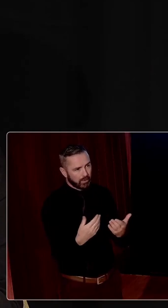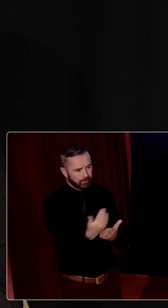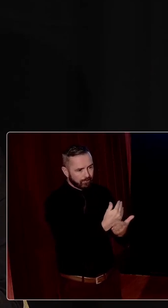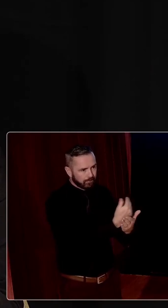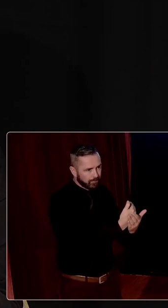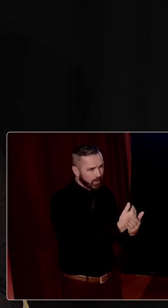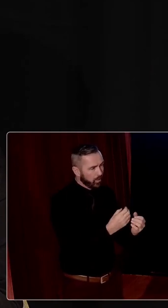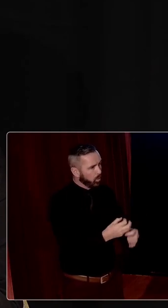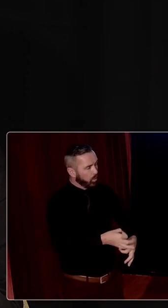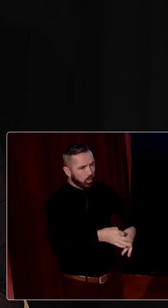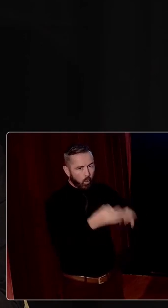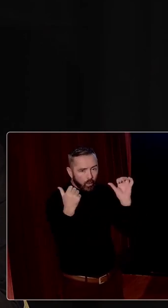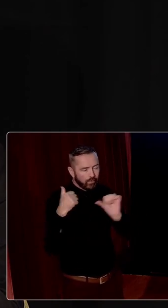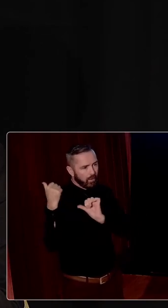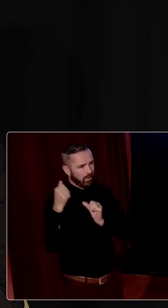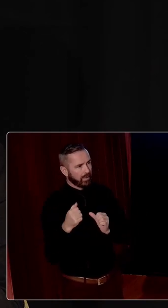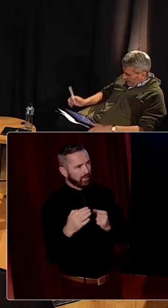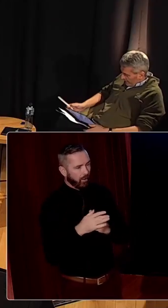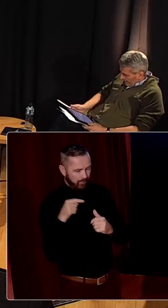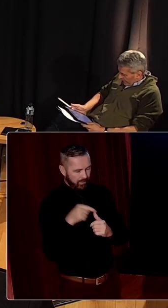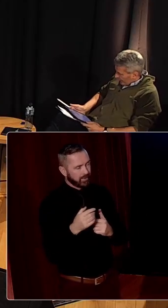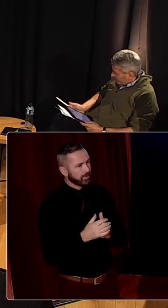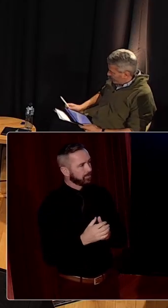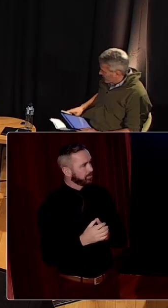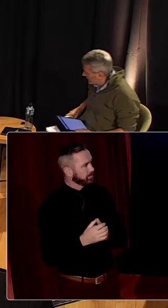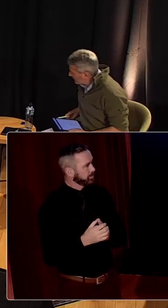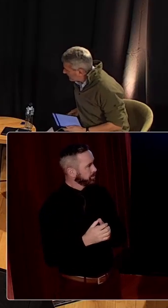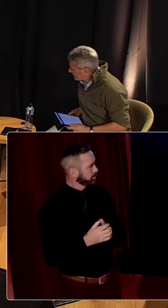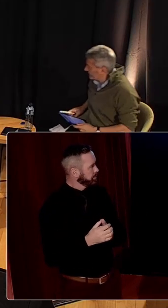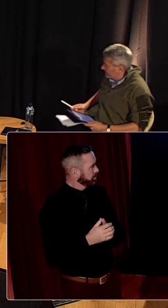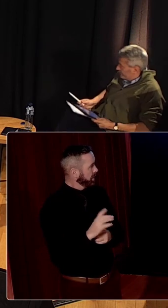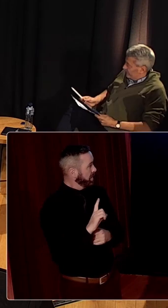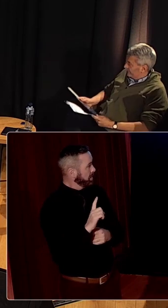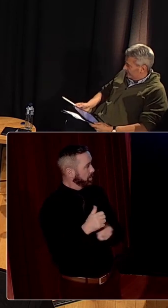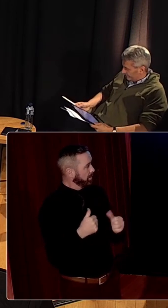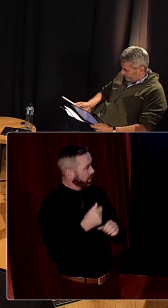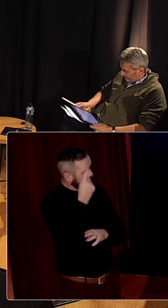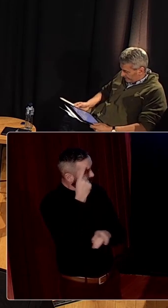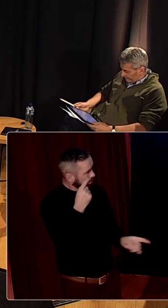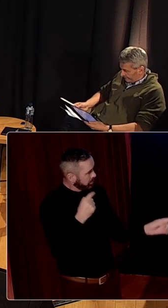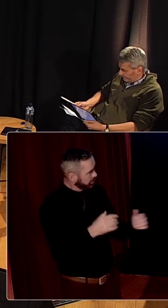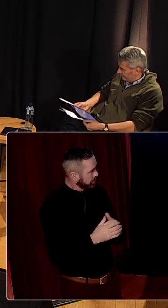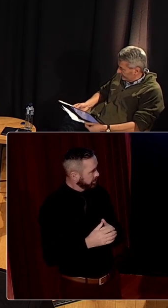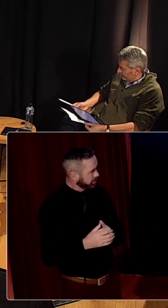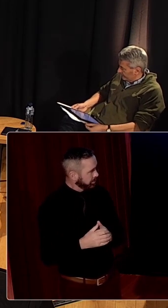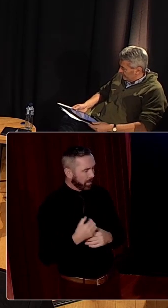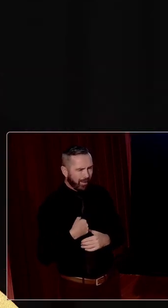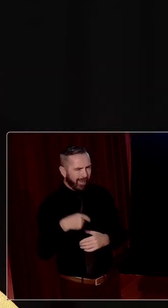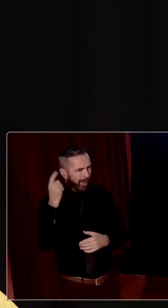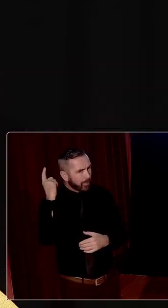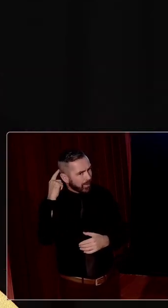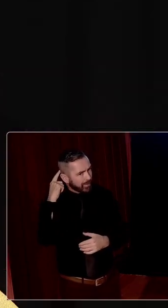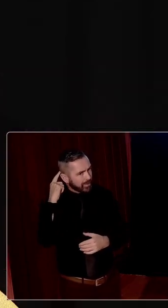legacies of this decade. Just a final concluding thought from yourself, Deirdre? I'm very conscious that the reason why